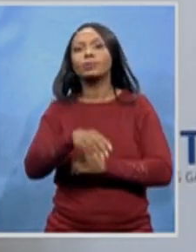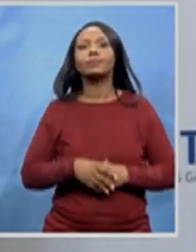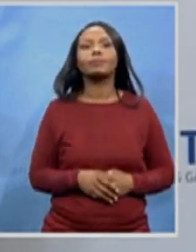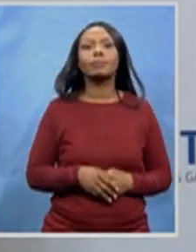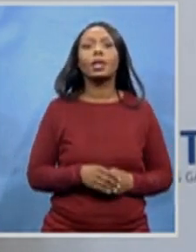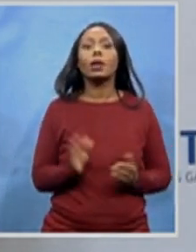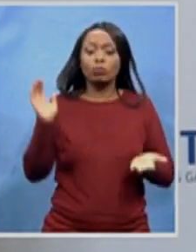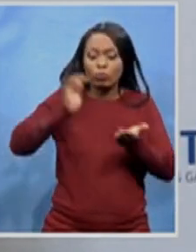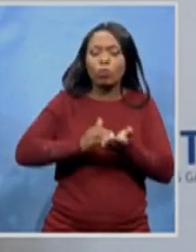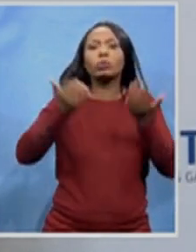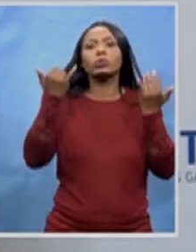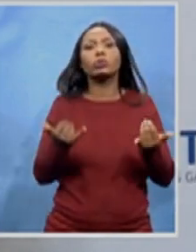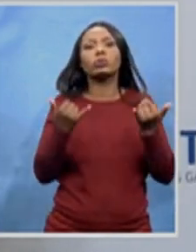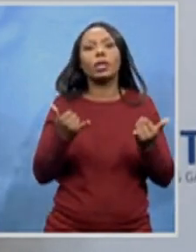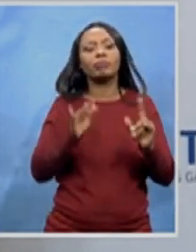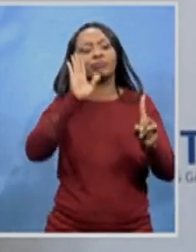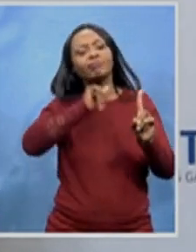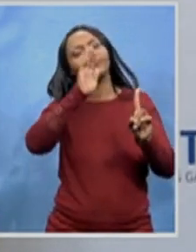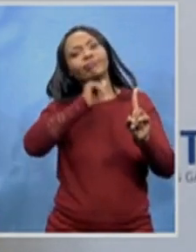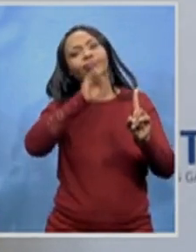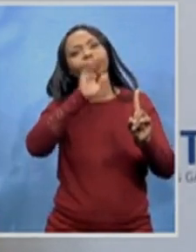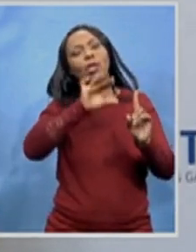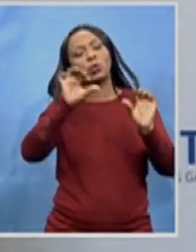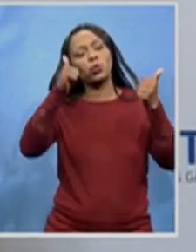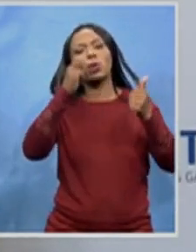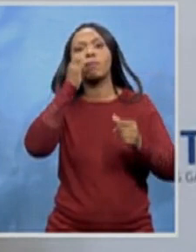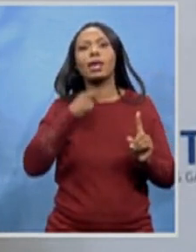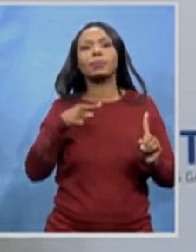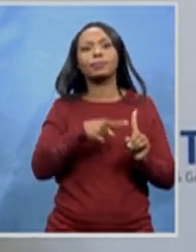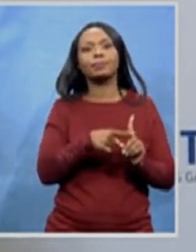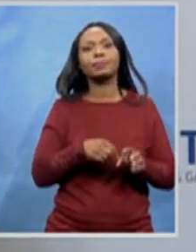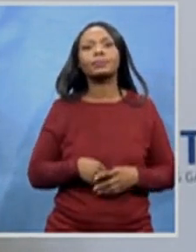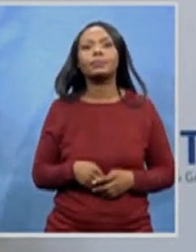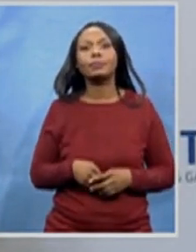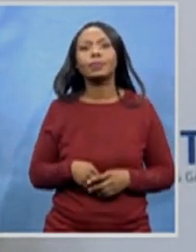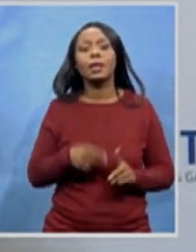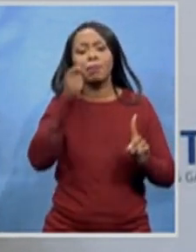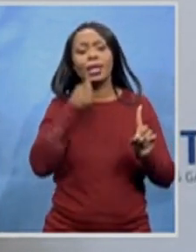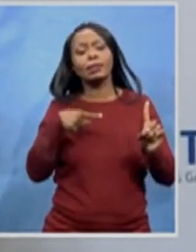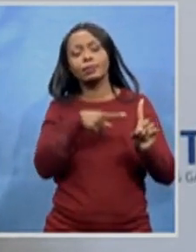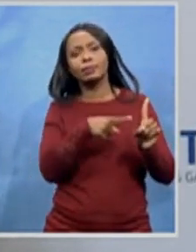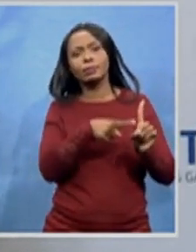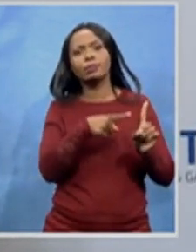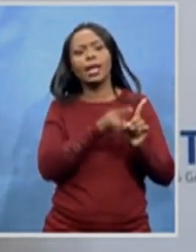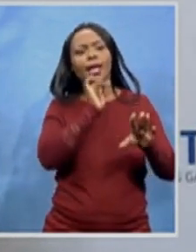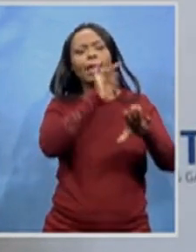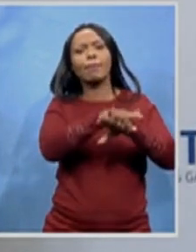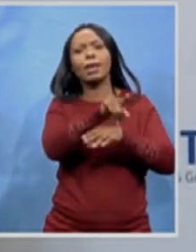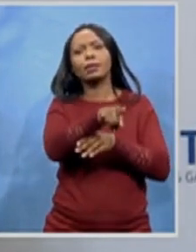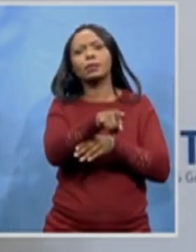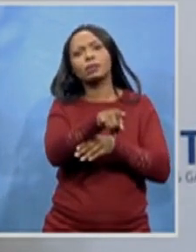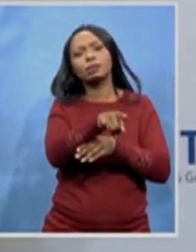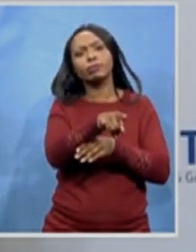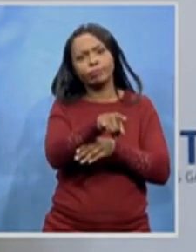to a great man. A great man whose impact will far outlive his years on this